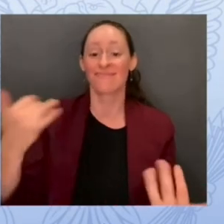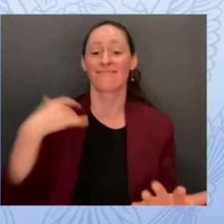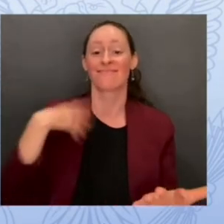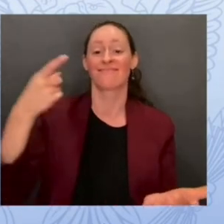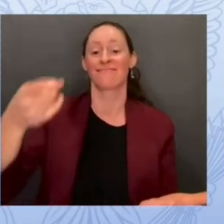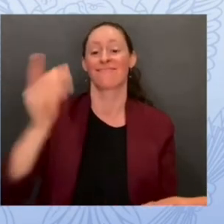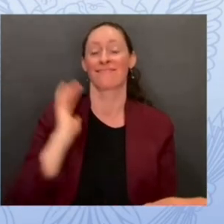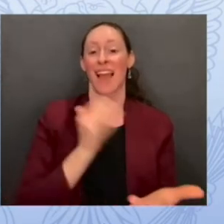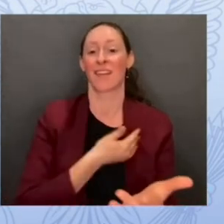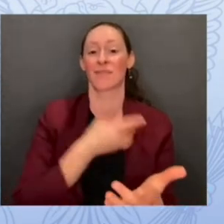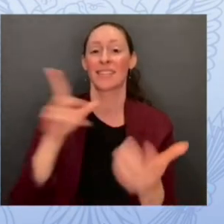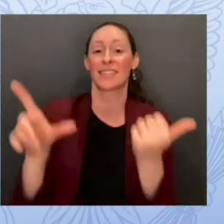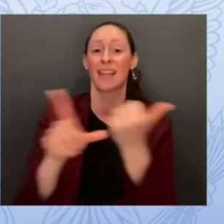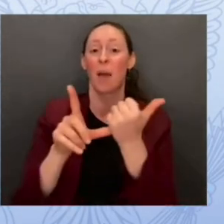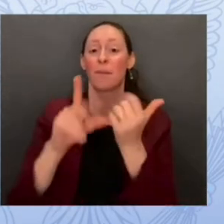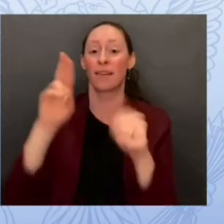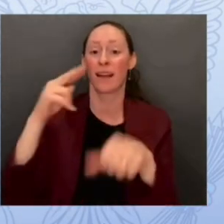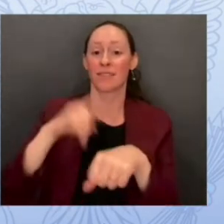Ann Neuberger.